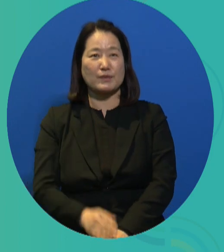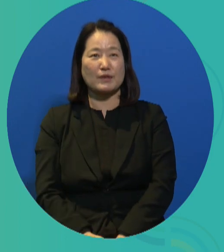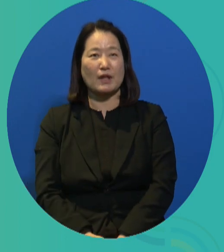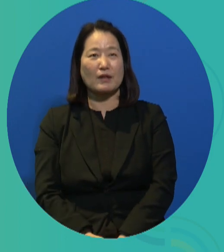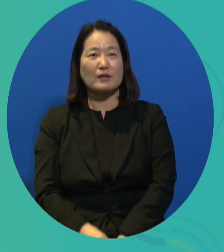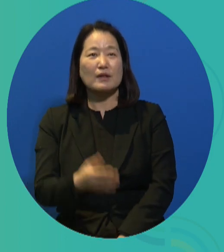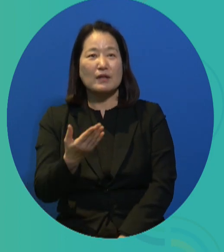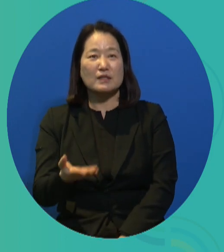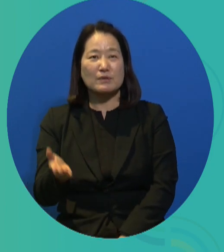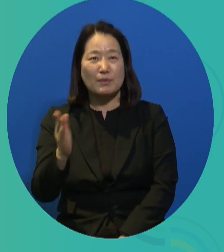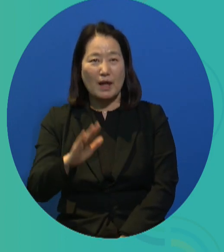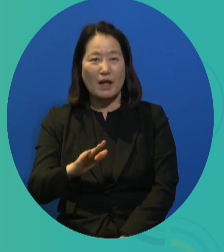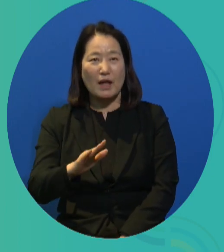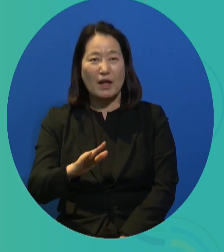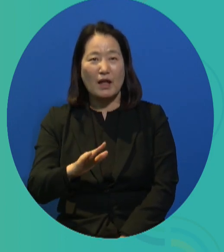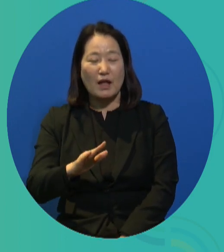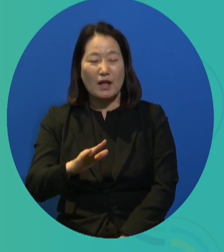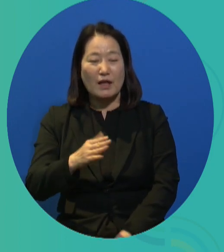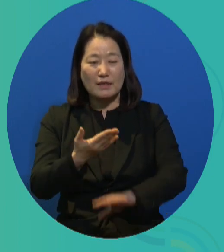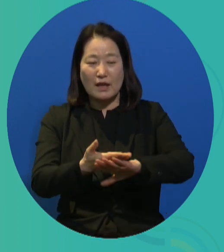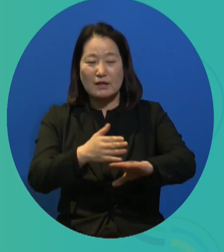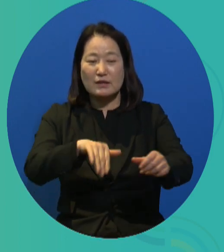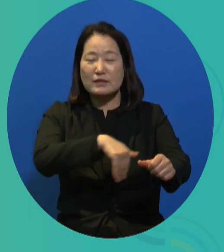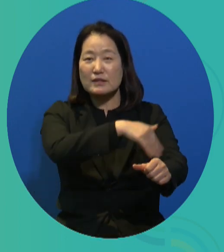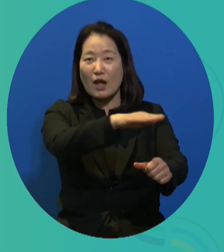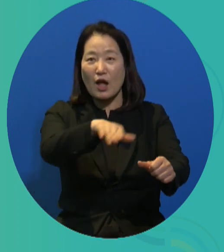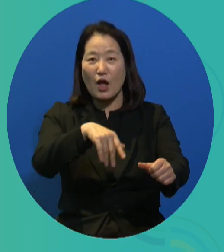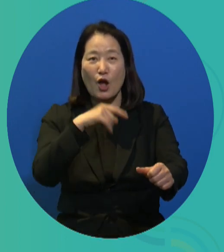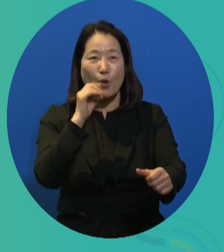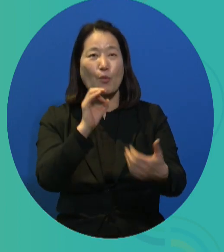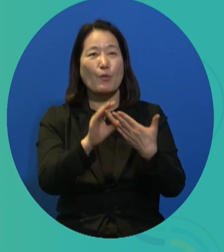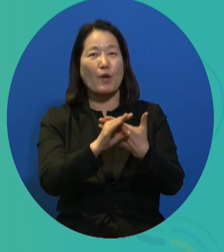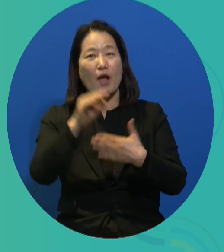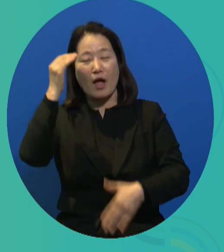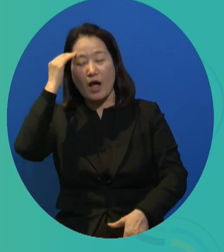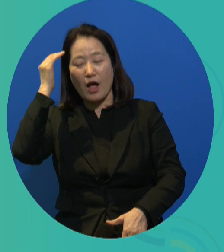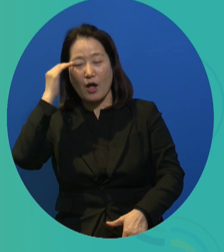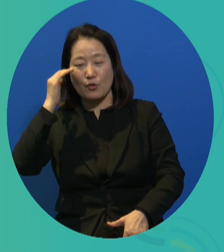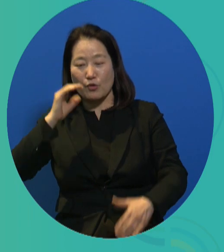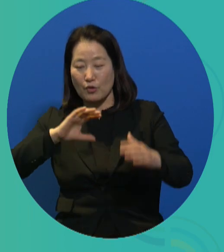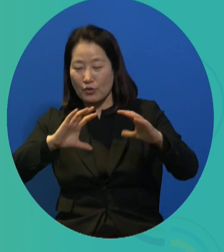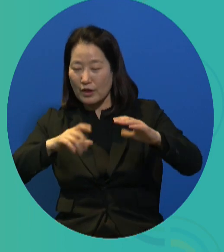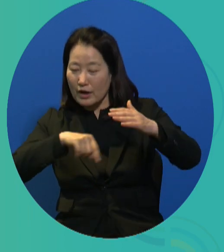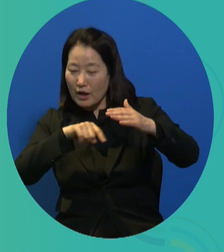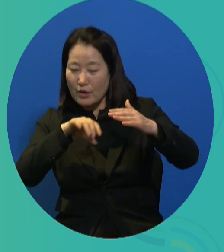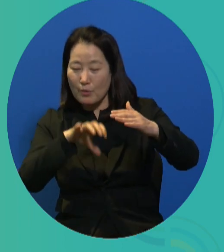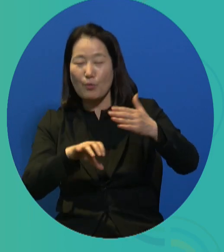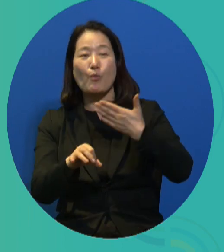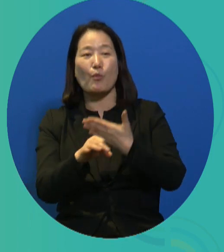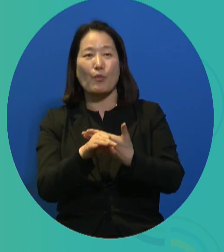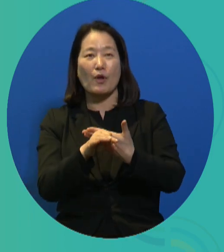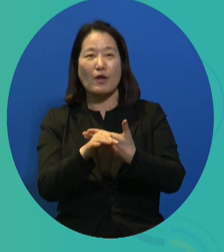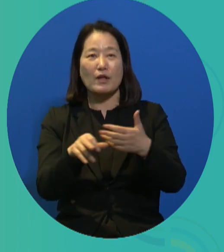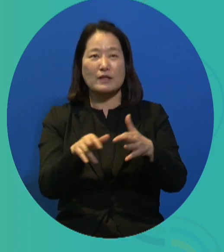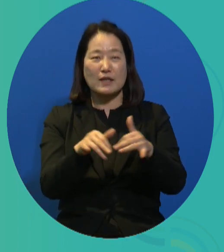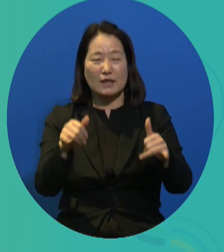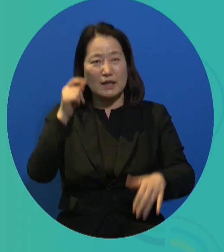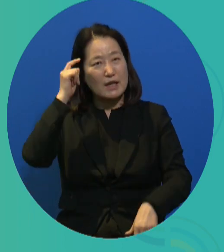this journey. However, from the international point of view, we feel that